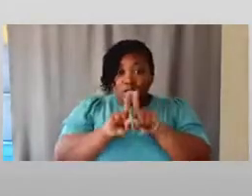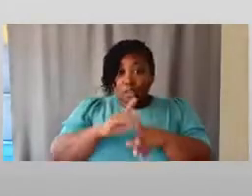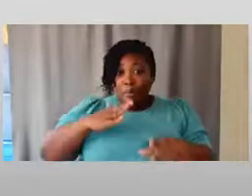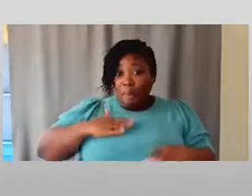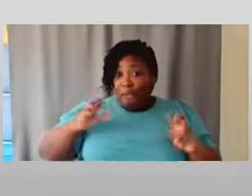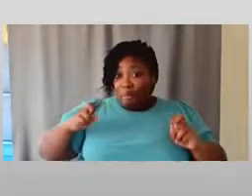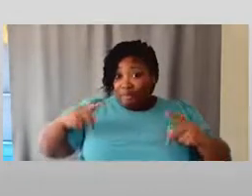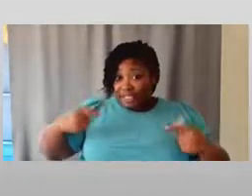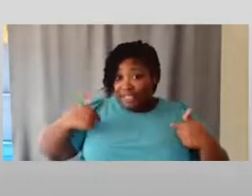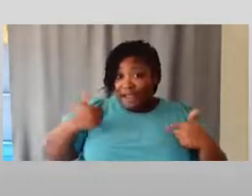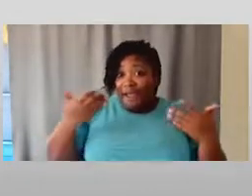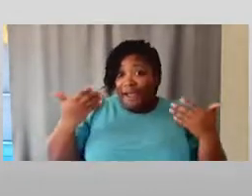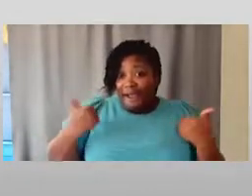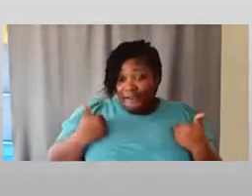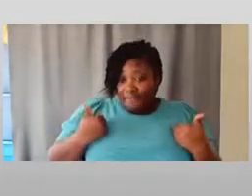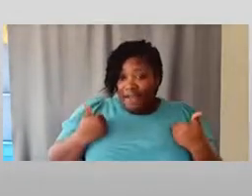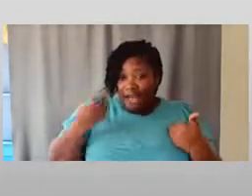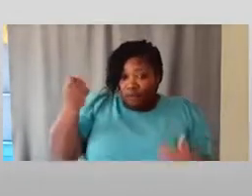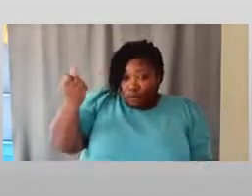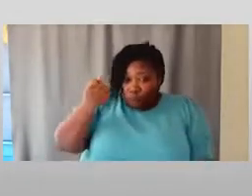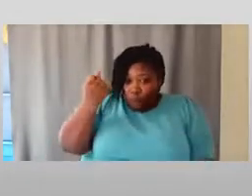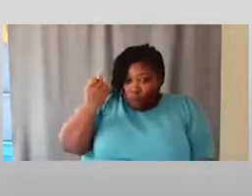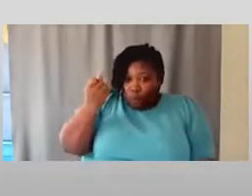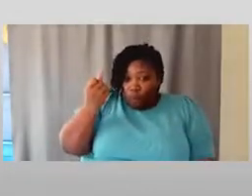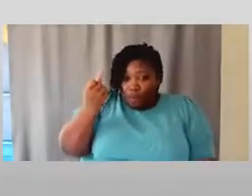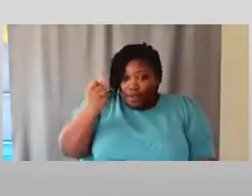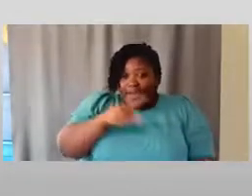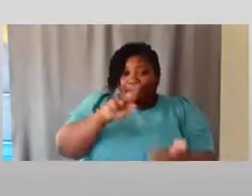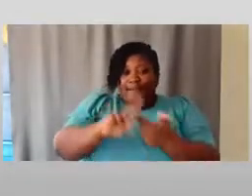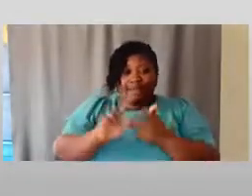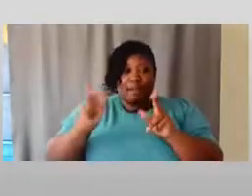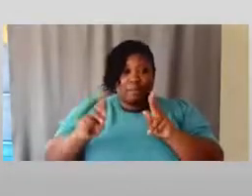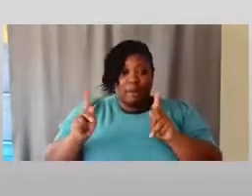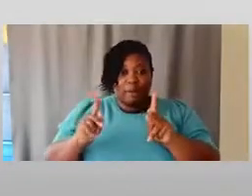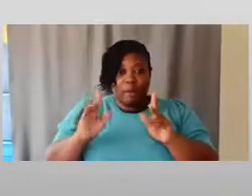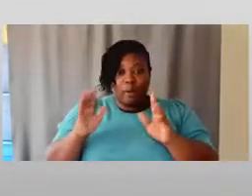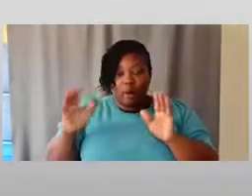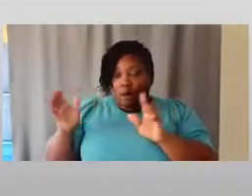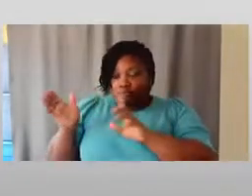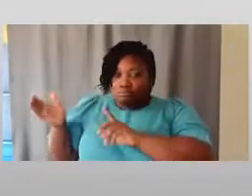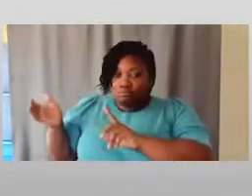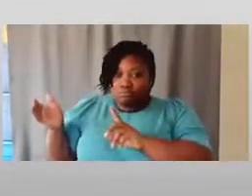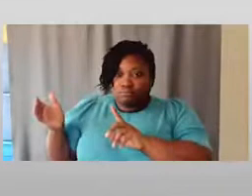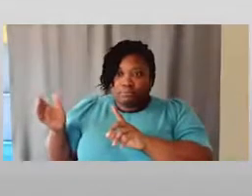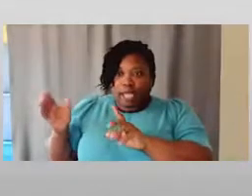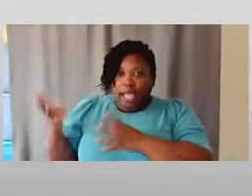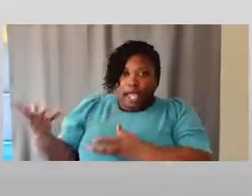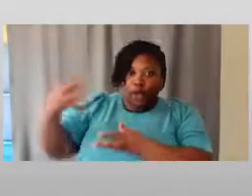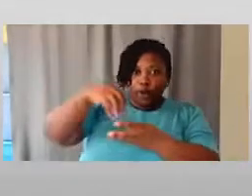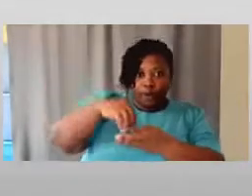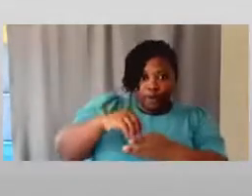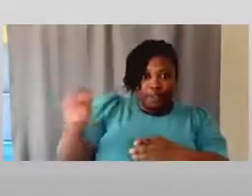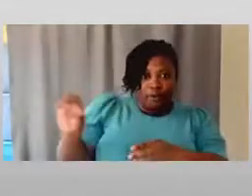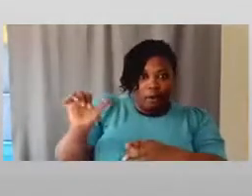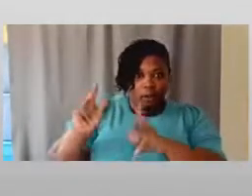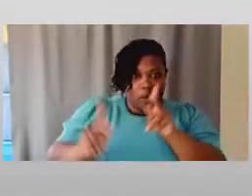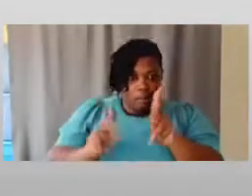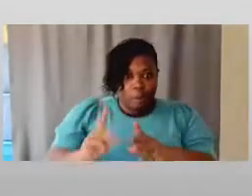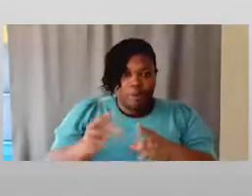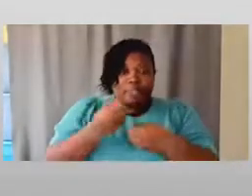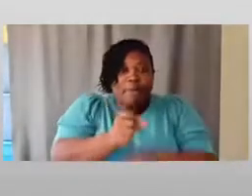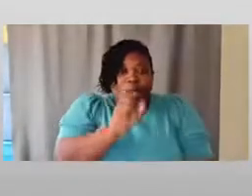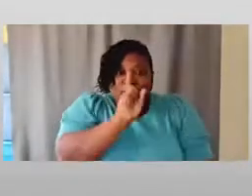And just like Alexis was saying, bring people around me to make sure that I'm not the only one, because I know that I